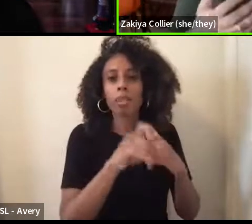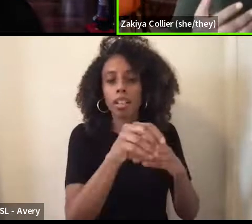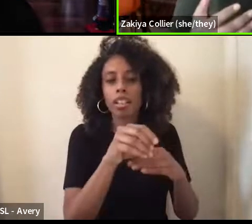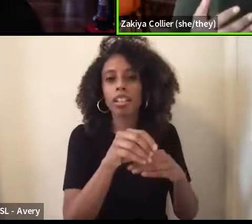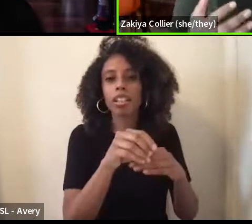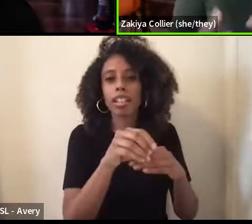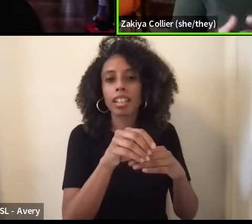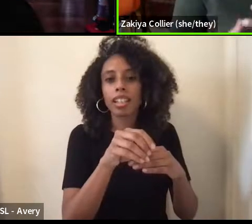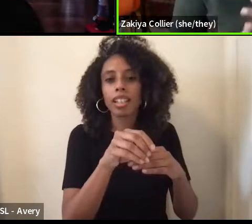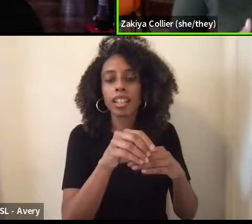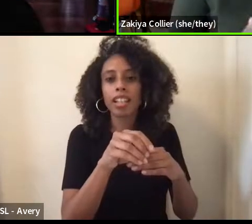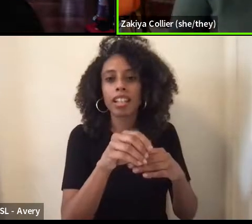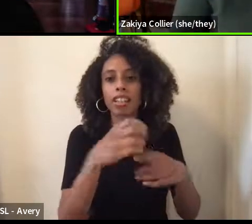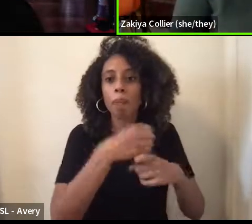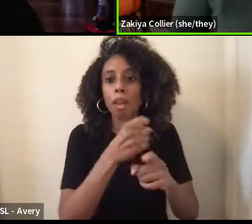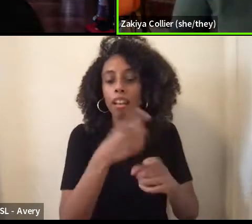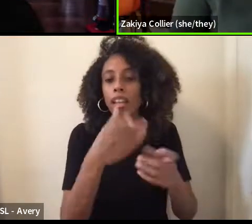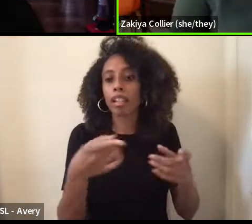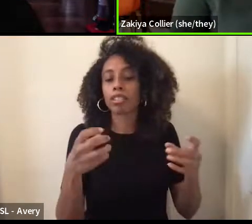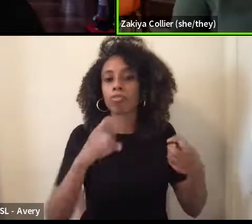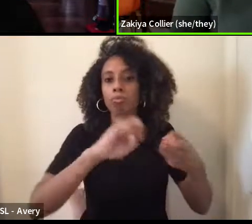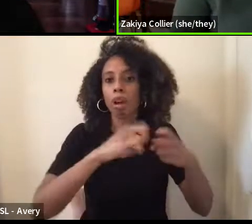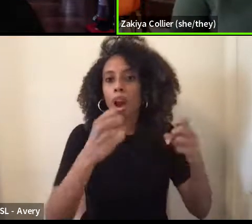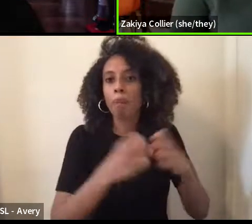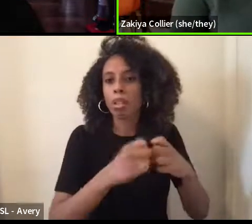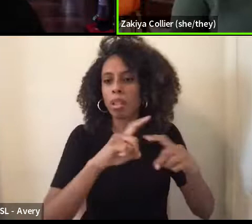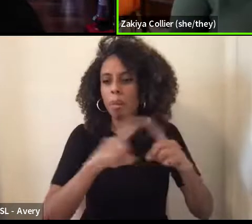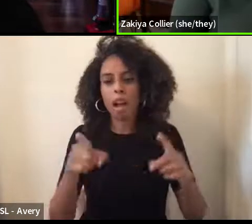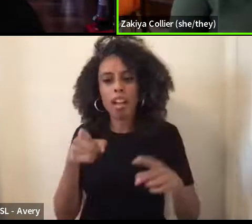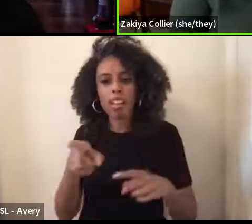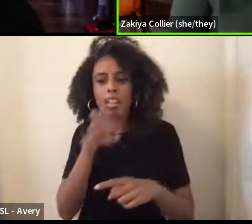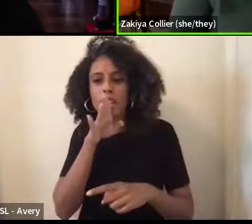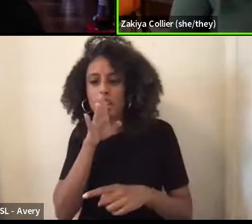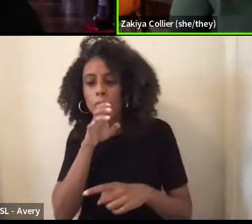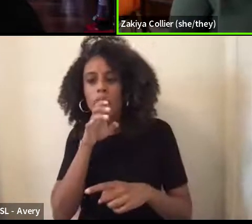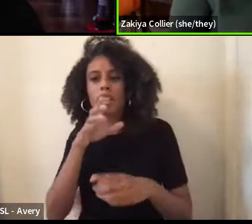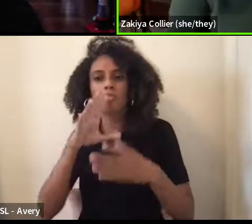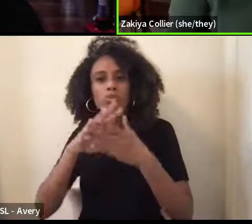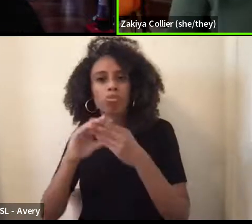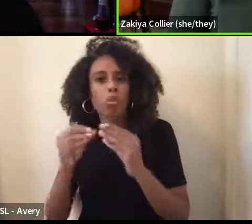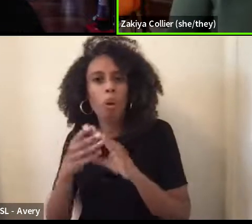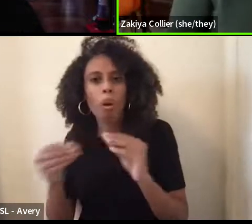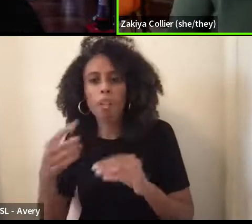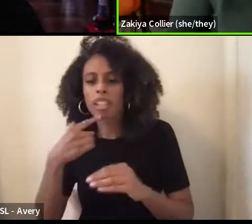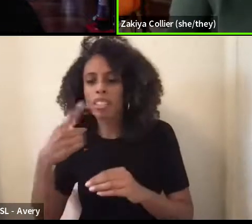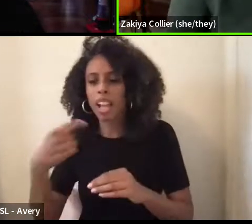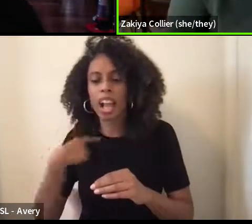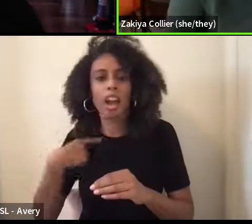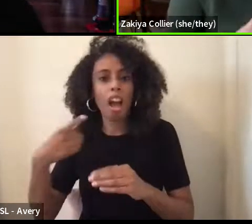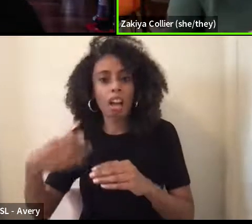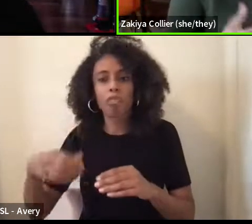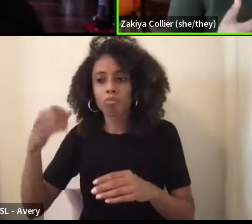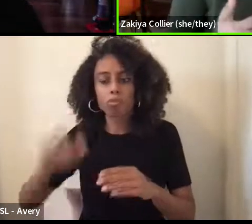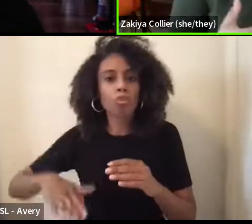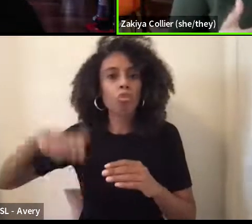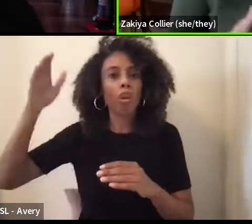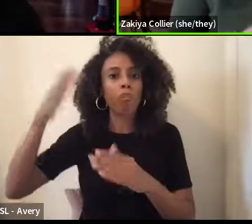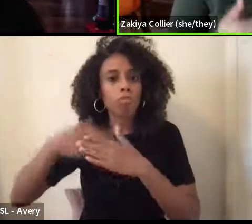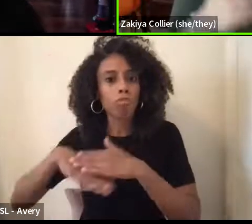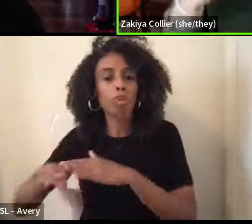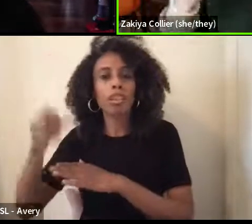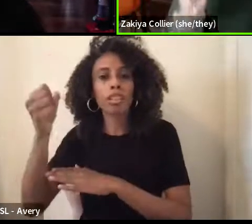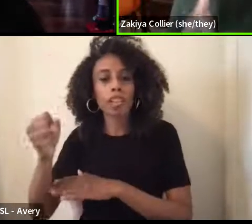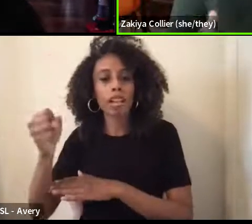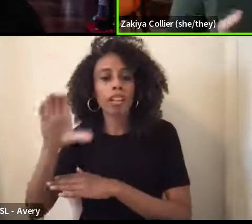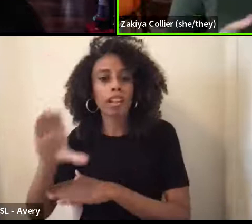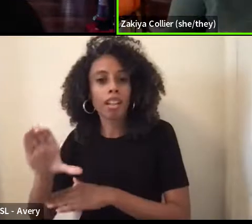causing this ruckus where the oral history is like, no, I'm South Carolina born and bred. And like, I started this thing or like, I did this